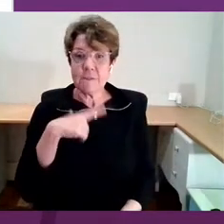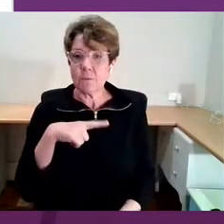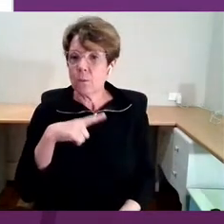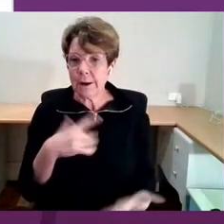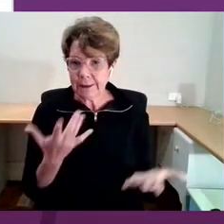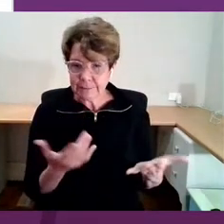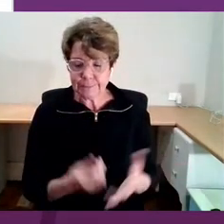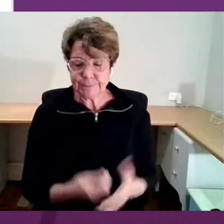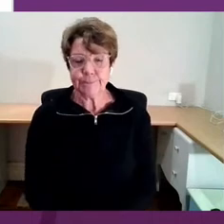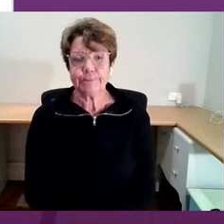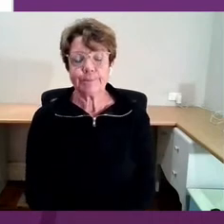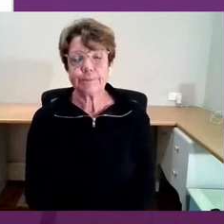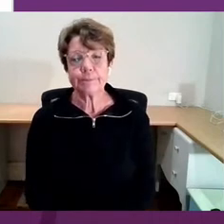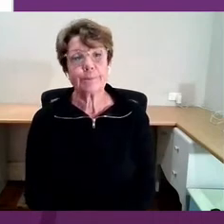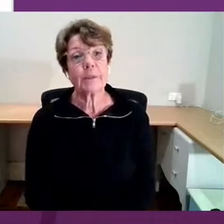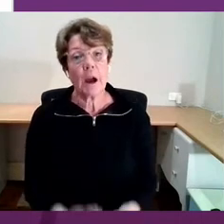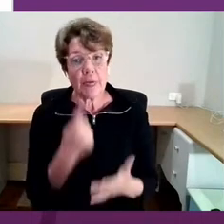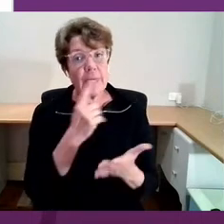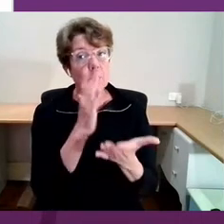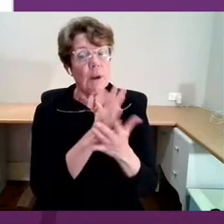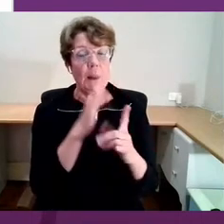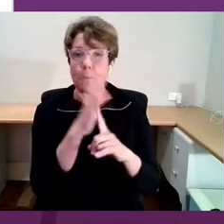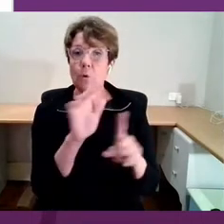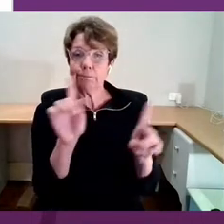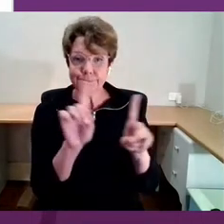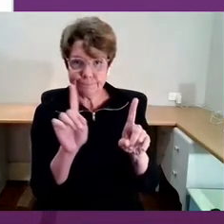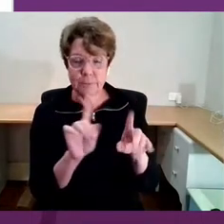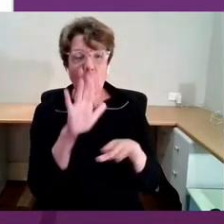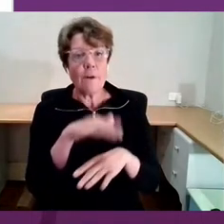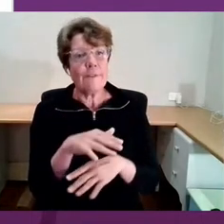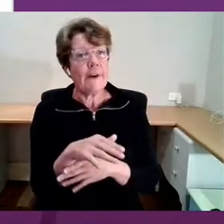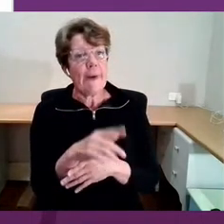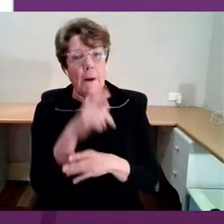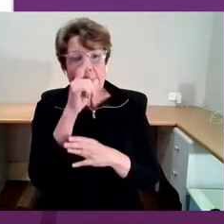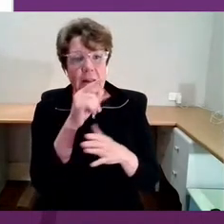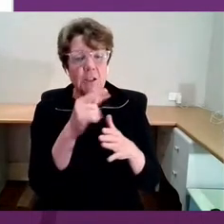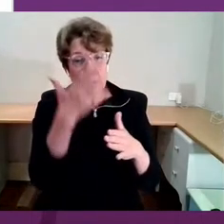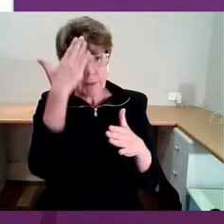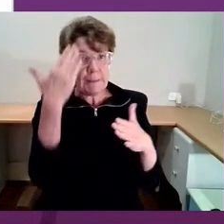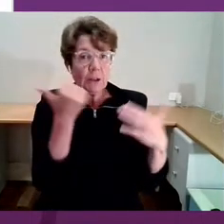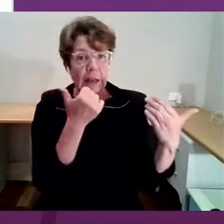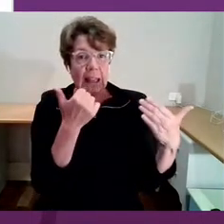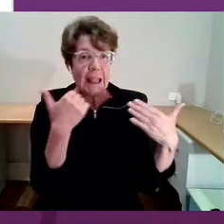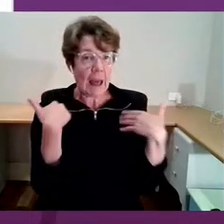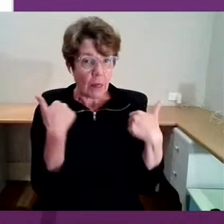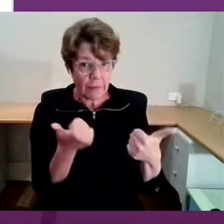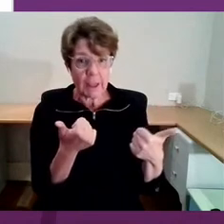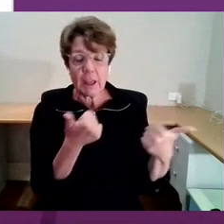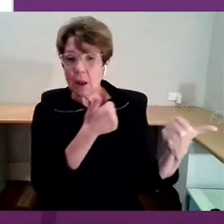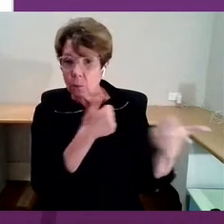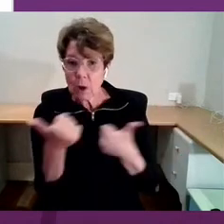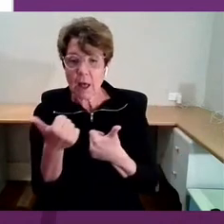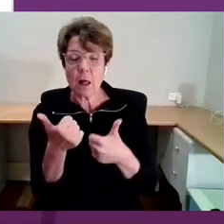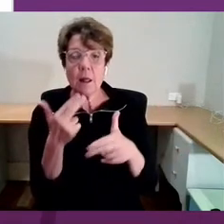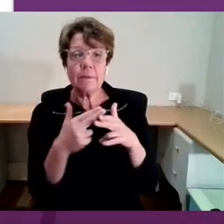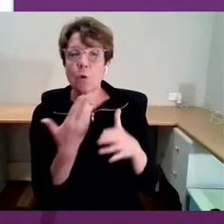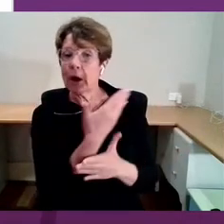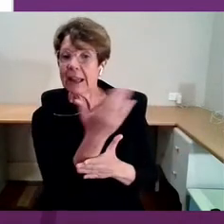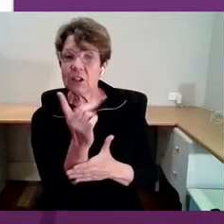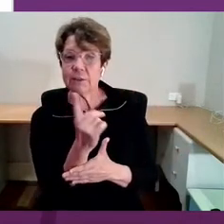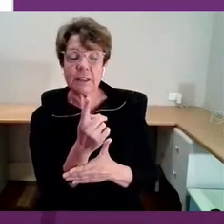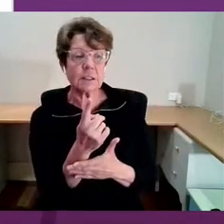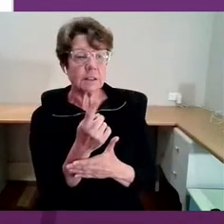very core component of our ability to be mentally healthy and well, is for each of us to be encouraged